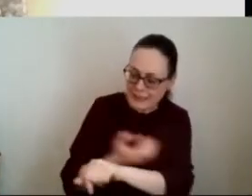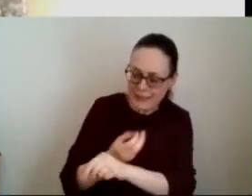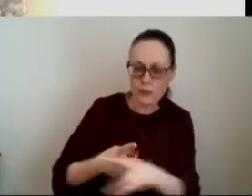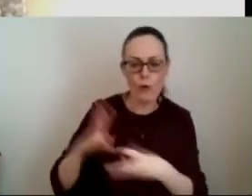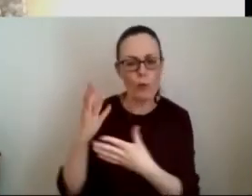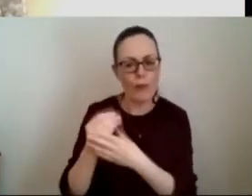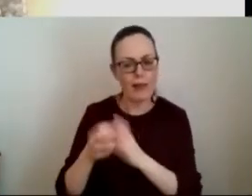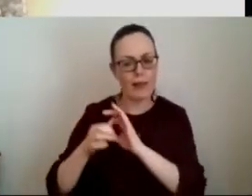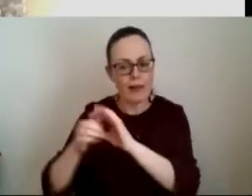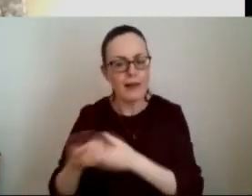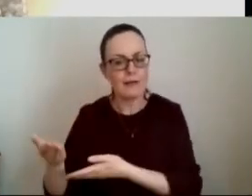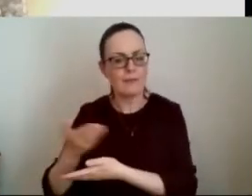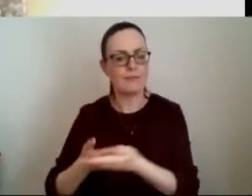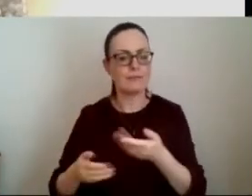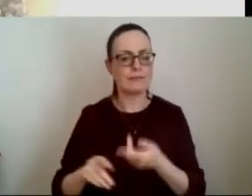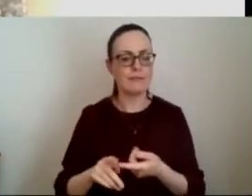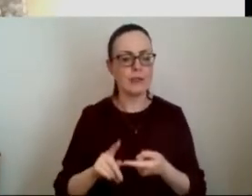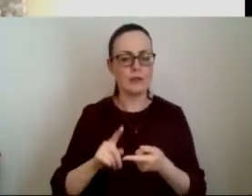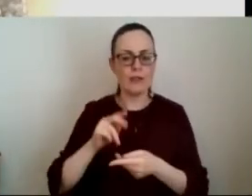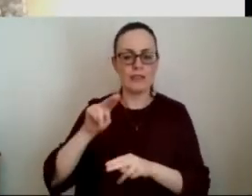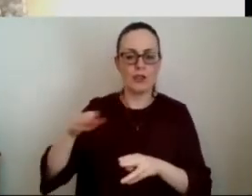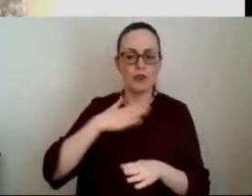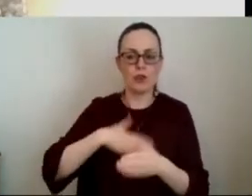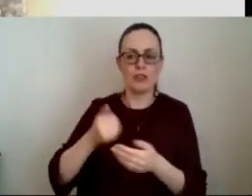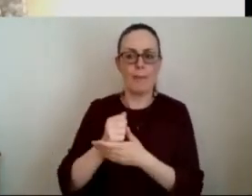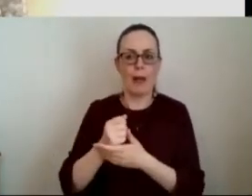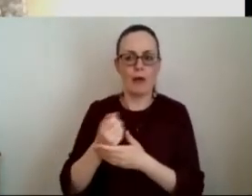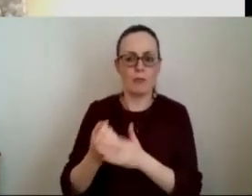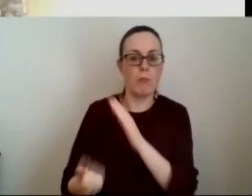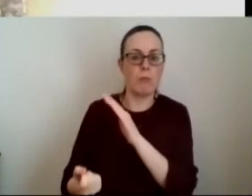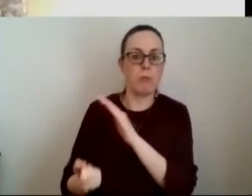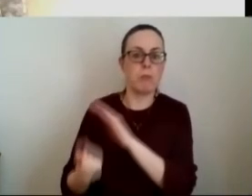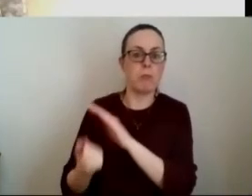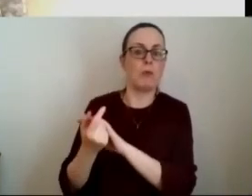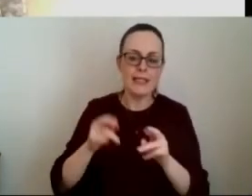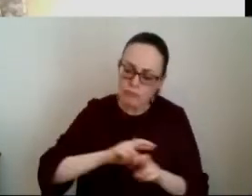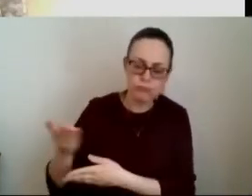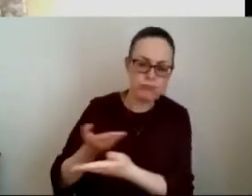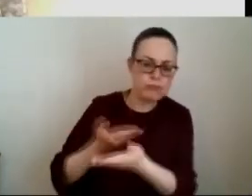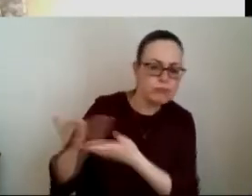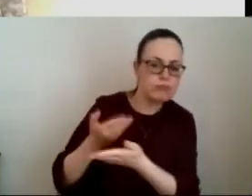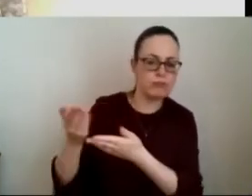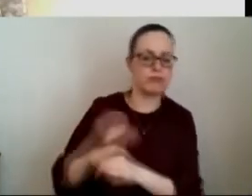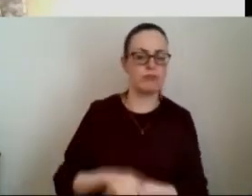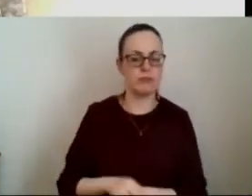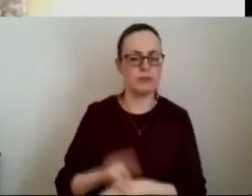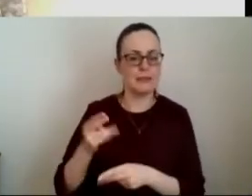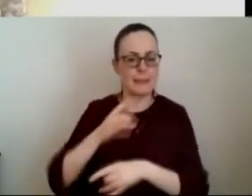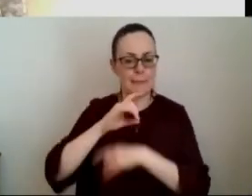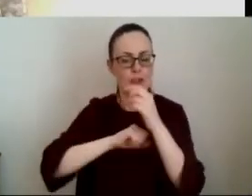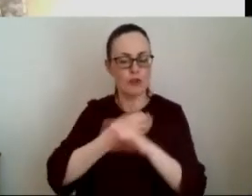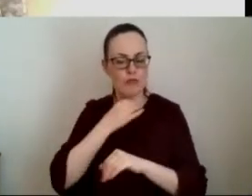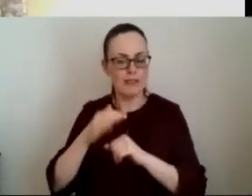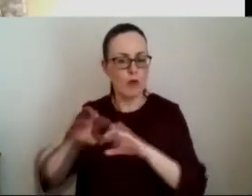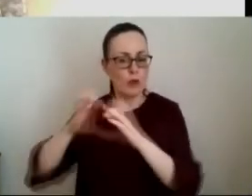rather than you know short bursts that may produce some results but then don't sustain themselves in terms of the risk for those communities through the